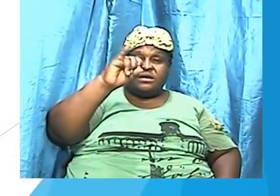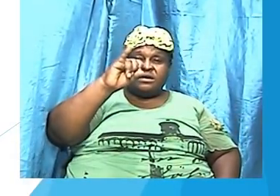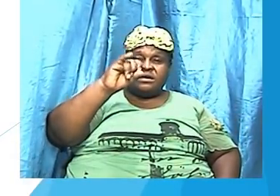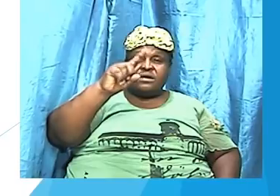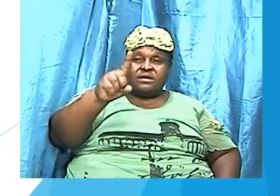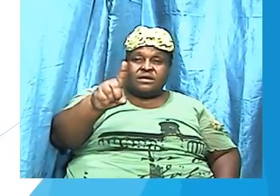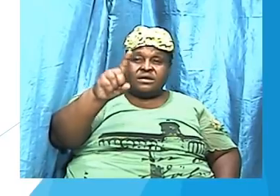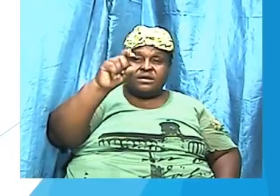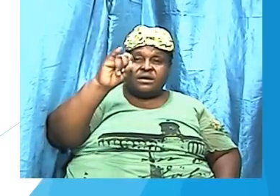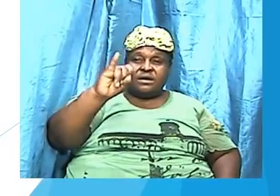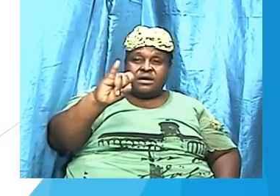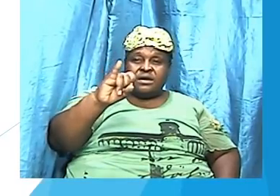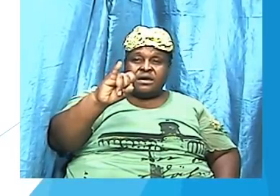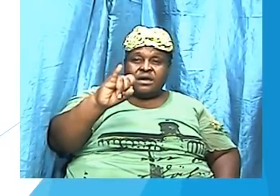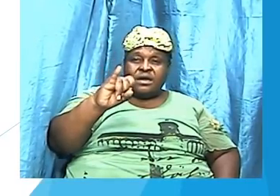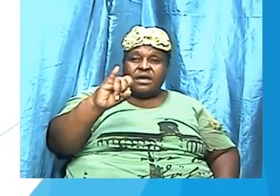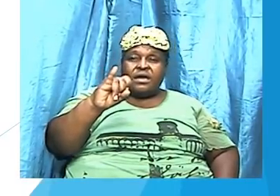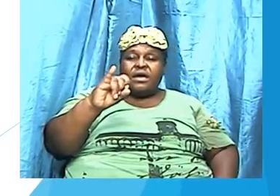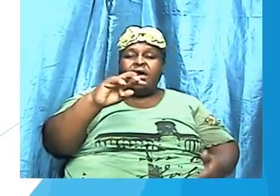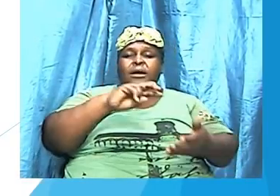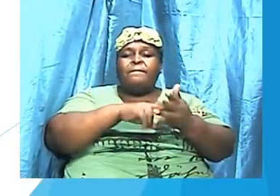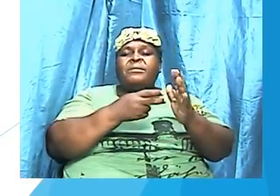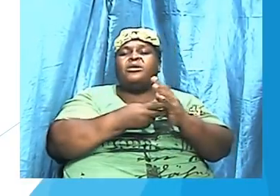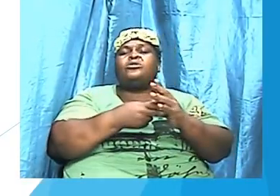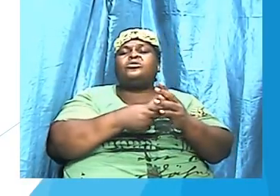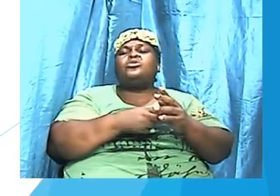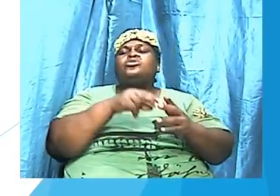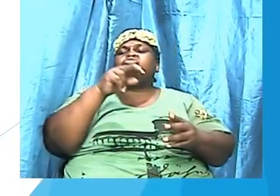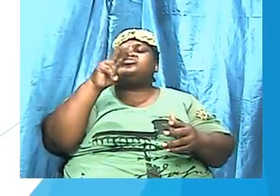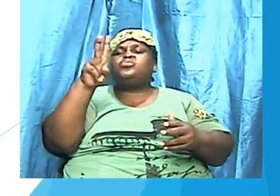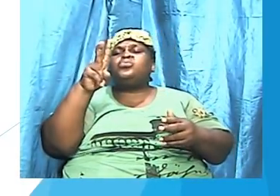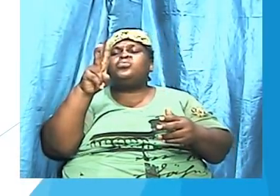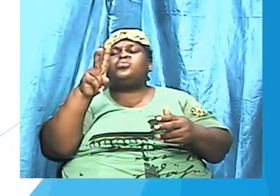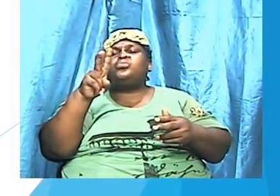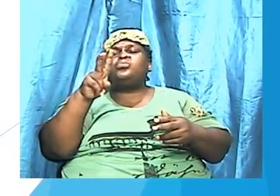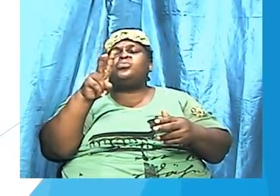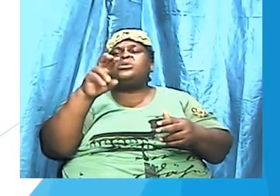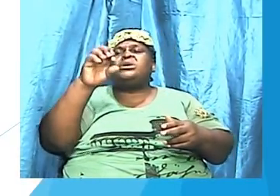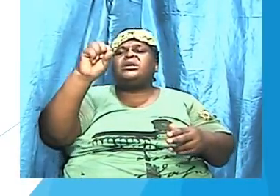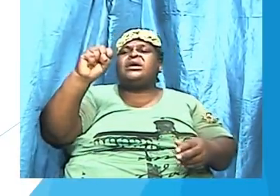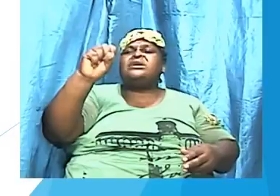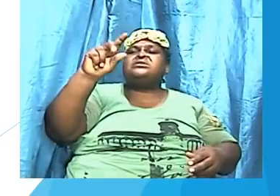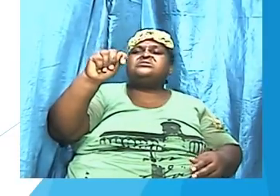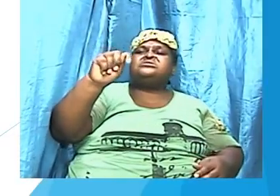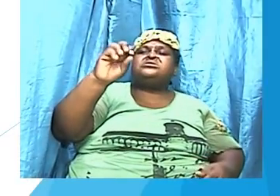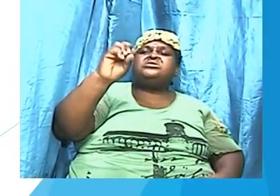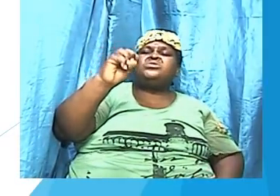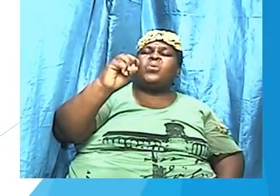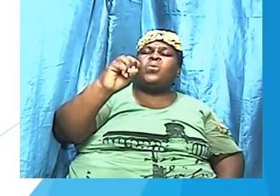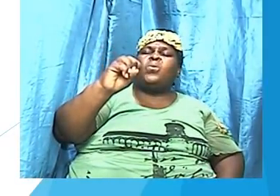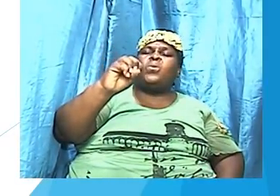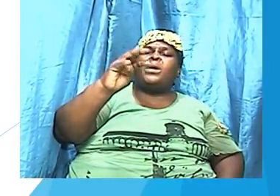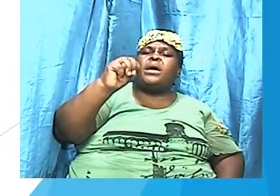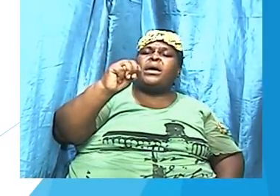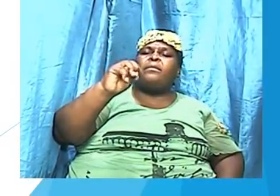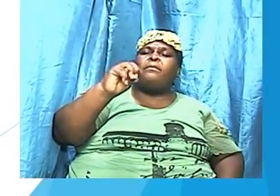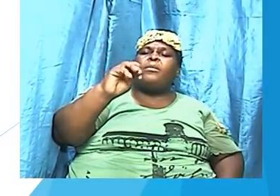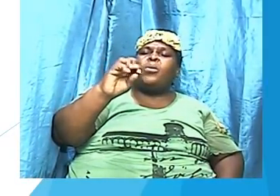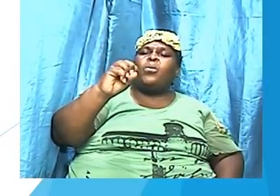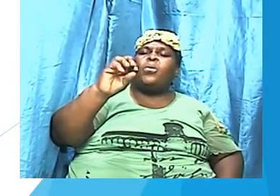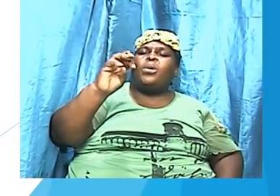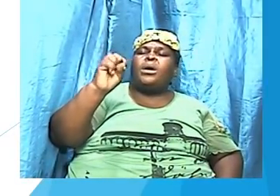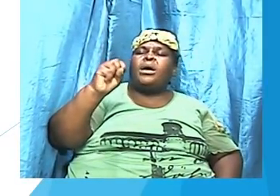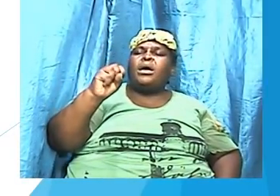word stomos which is the Greek word for mouth thus when the word